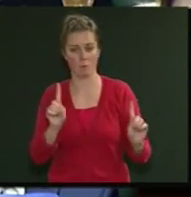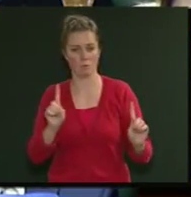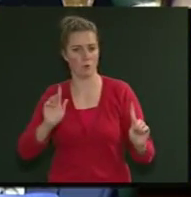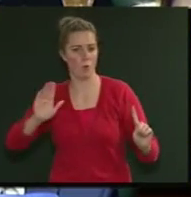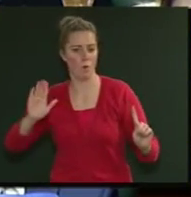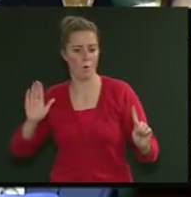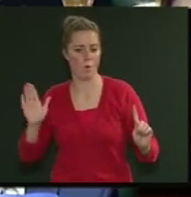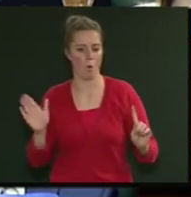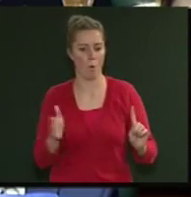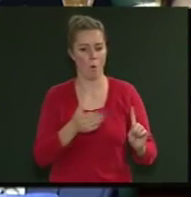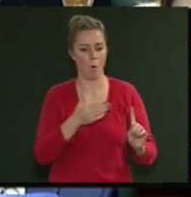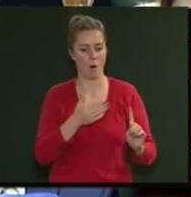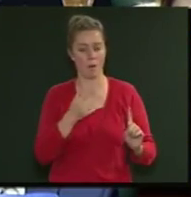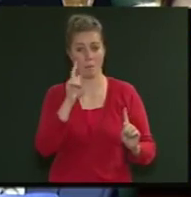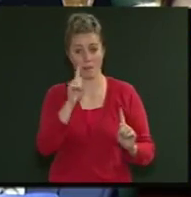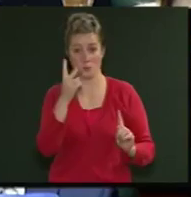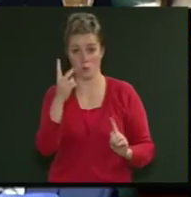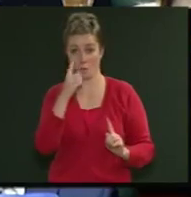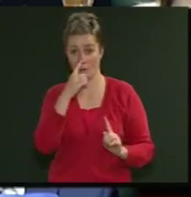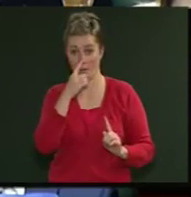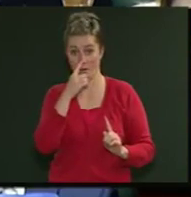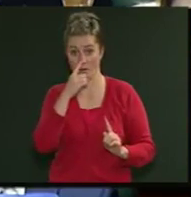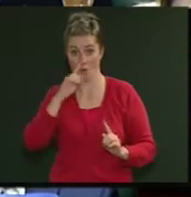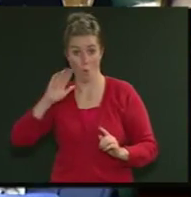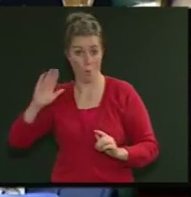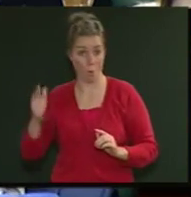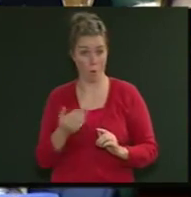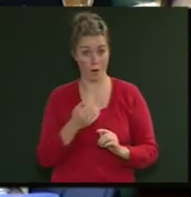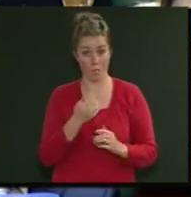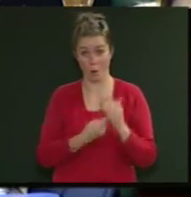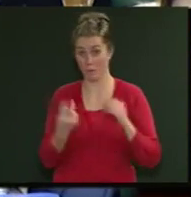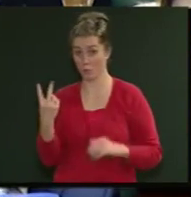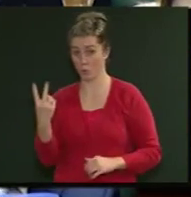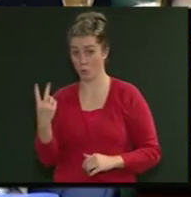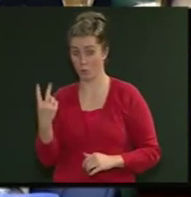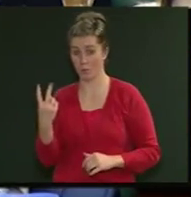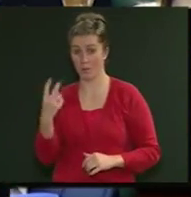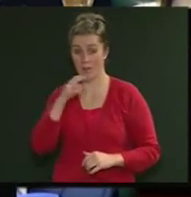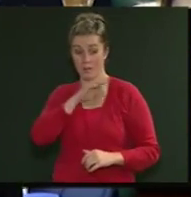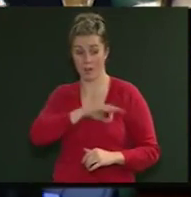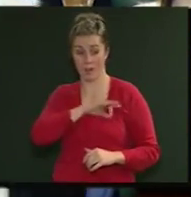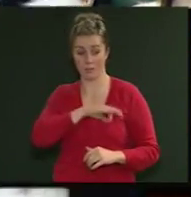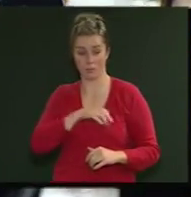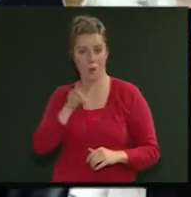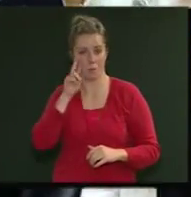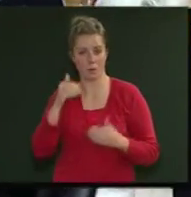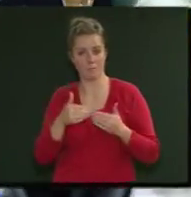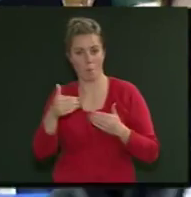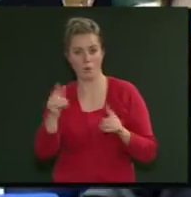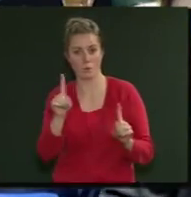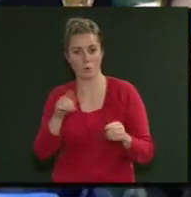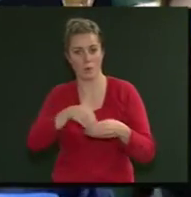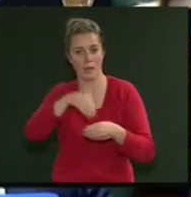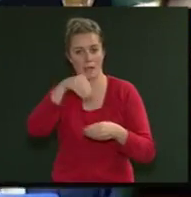by two people. All by two people. Gains that have been made. So, I'm looking forward to the election